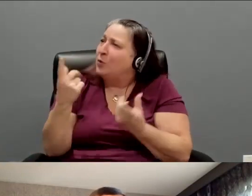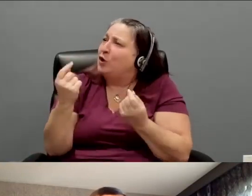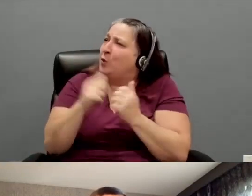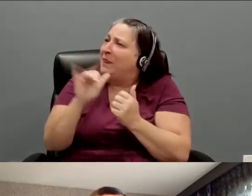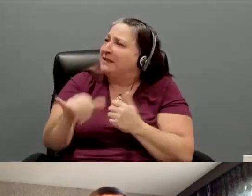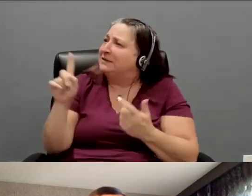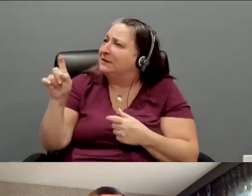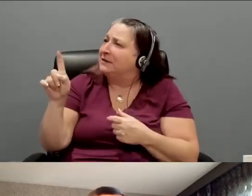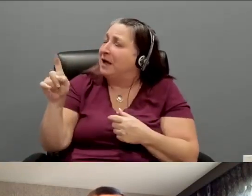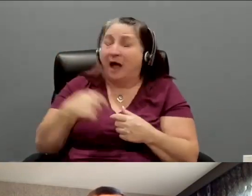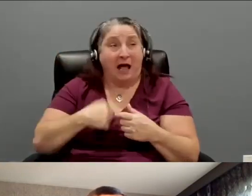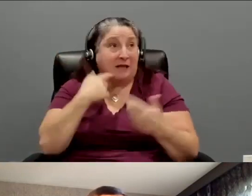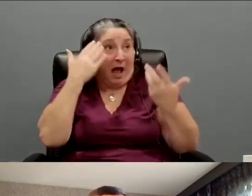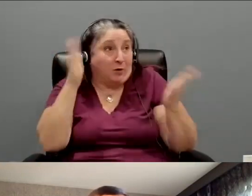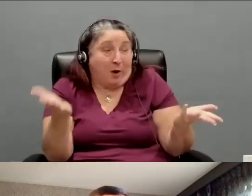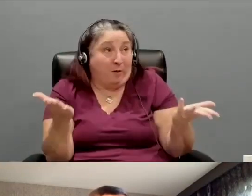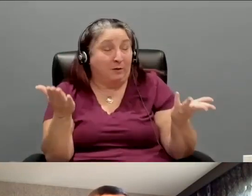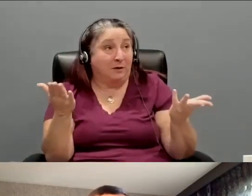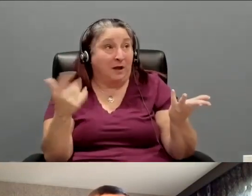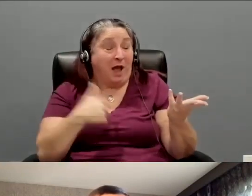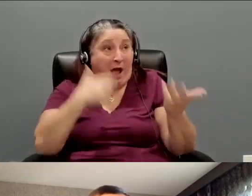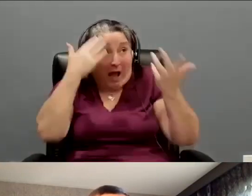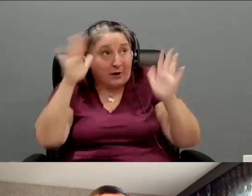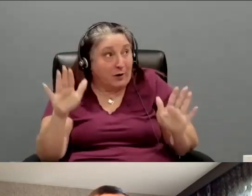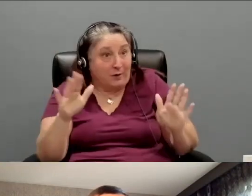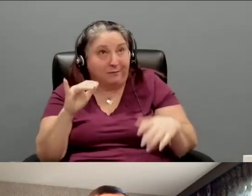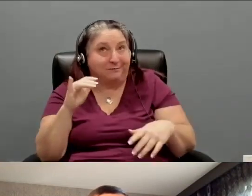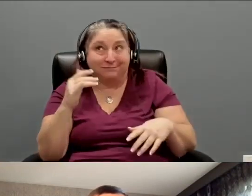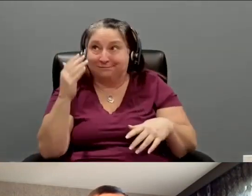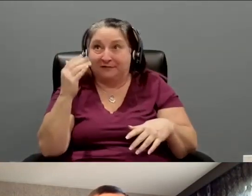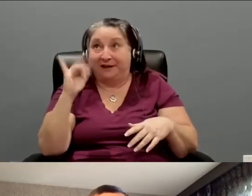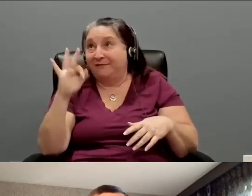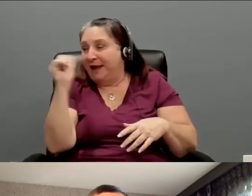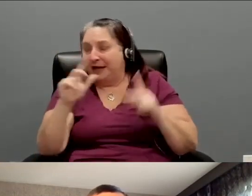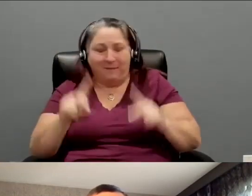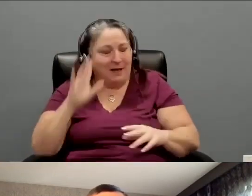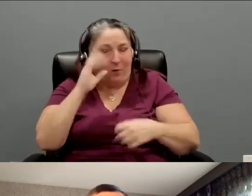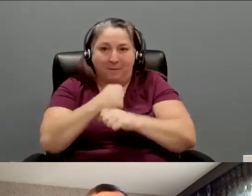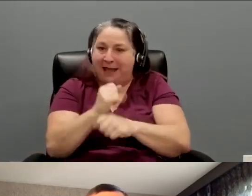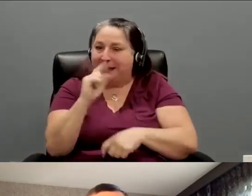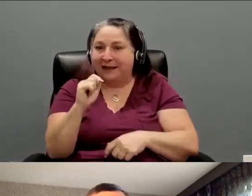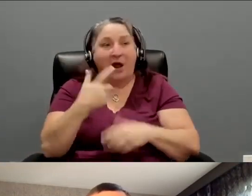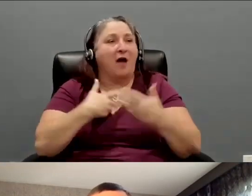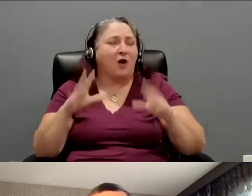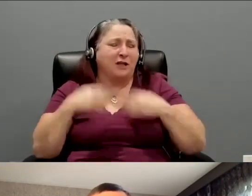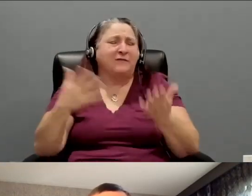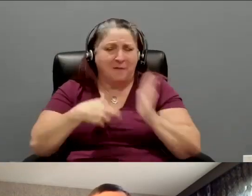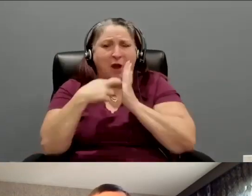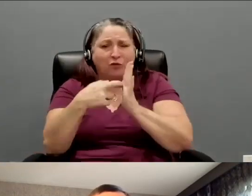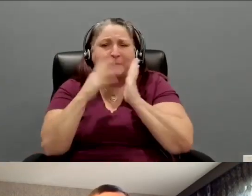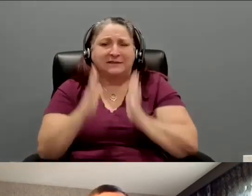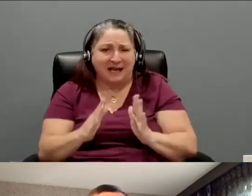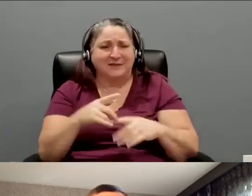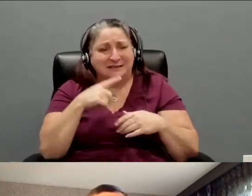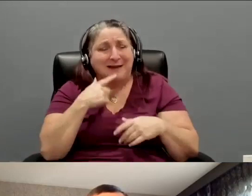this? And I said, I don't know. I was like, I don't, I don't know if anybody's going to make this. I was like, I've already given it to my reps. Who've said, you know,